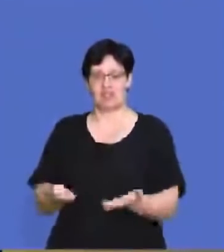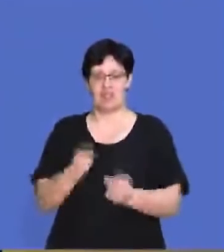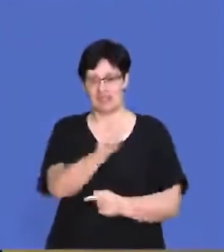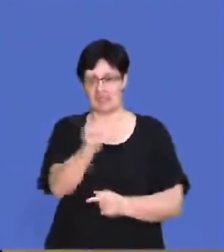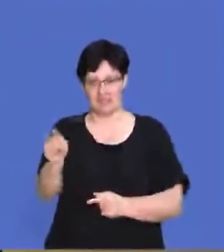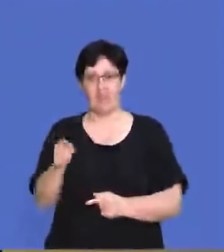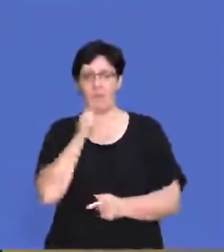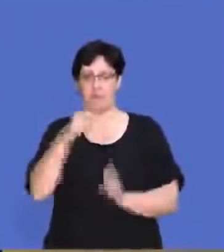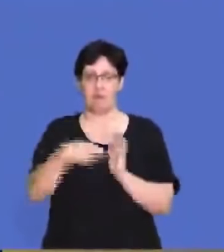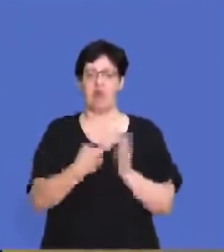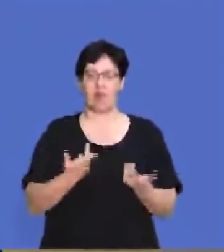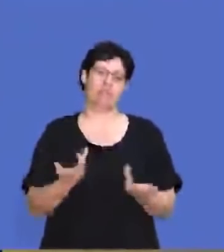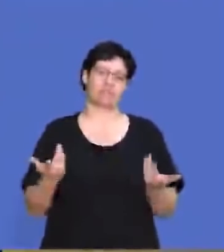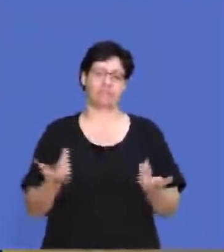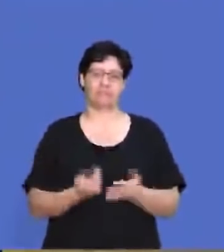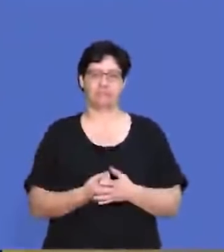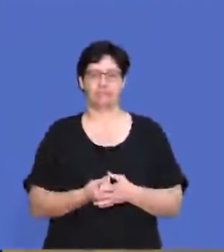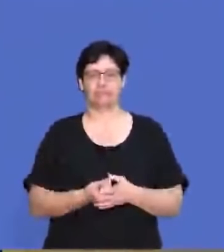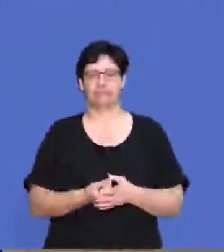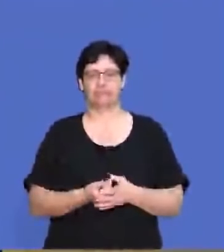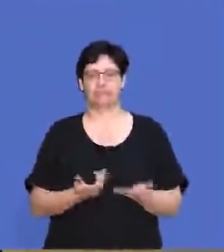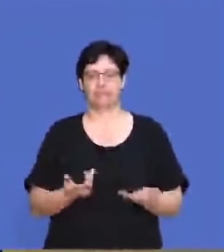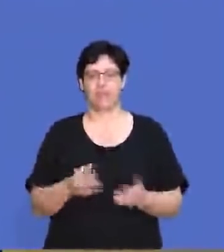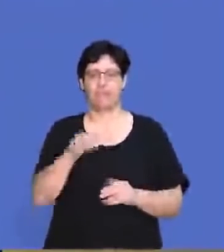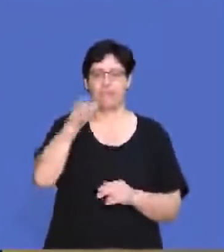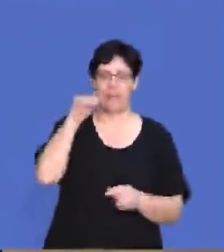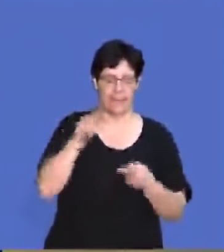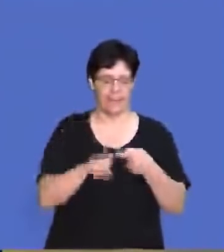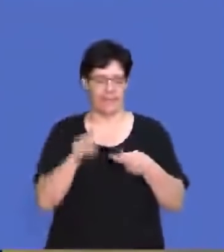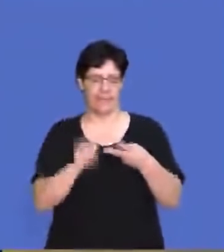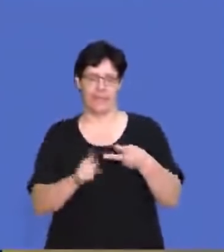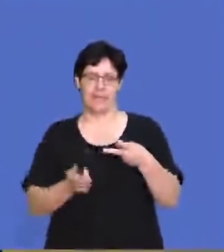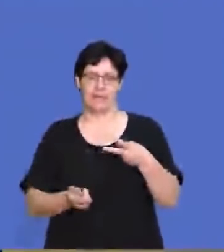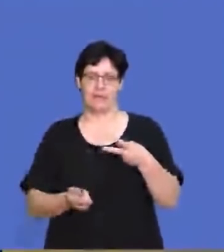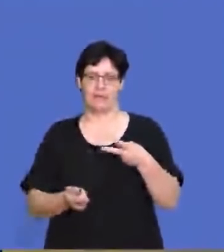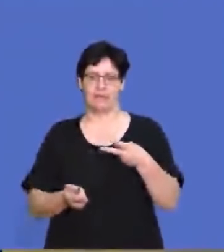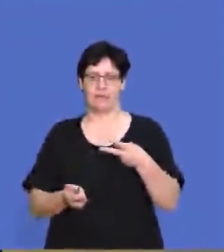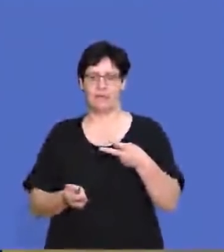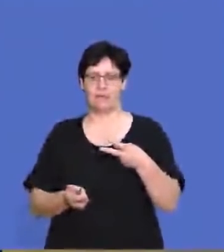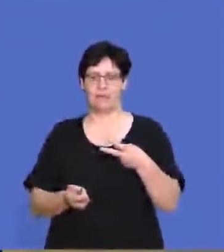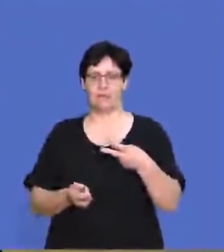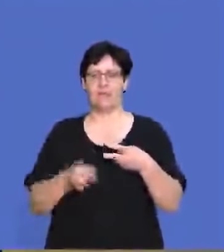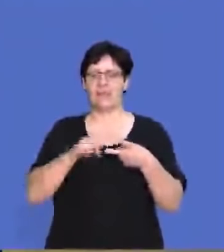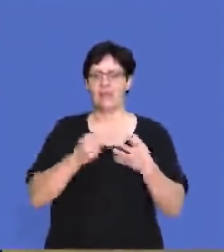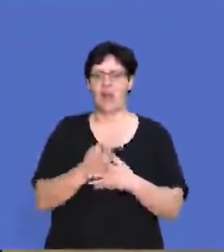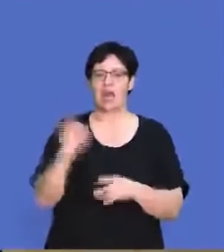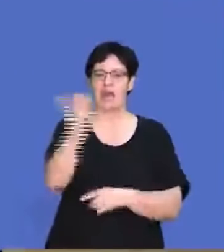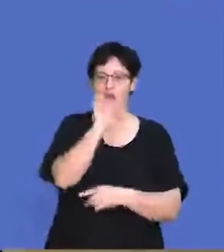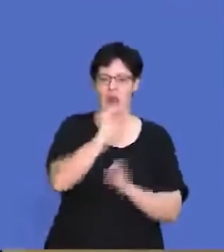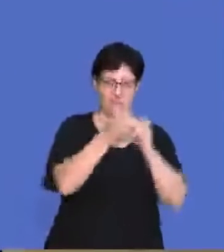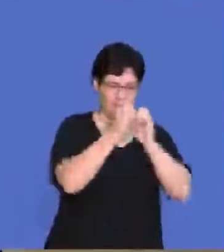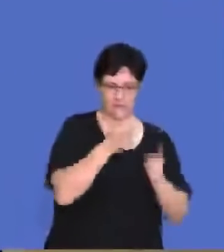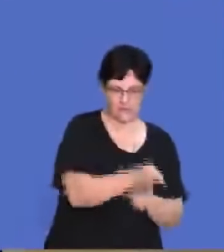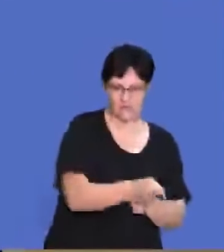to the consumer. So think of the tertiary sector such as banking and the secondary sector such as car